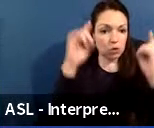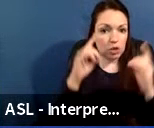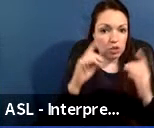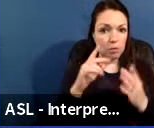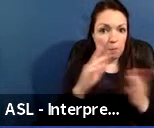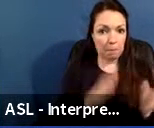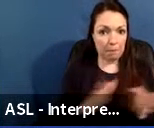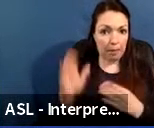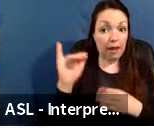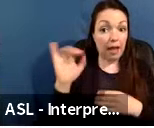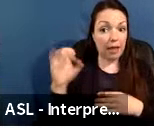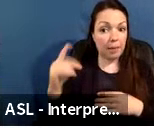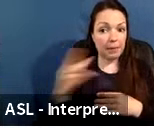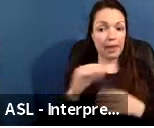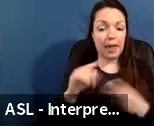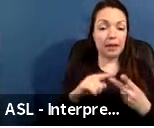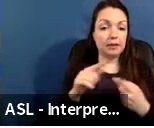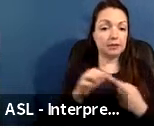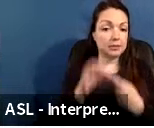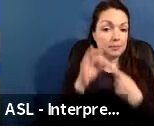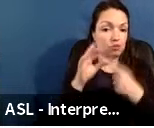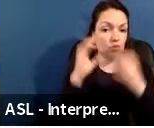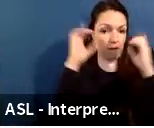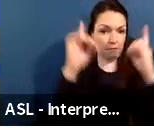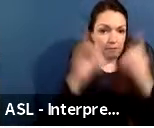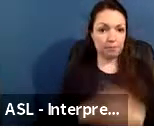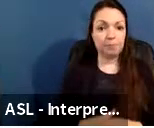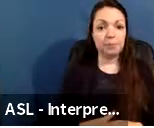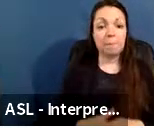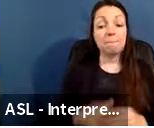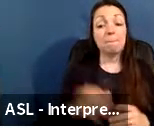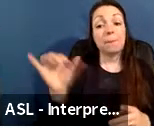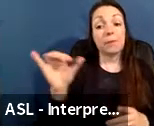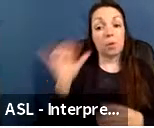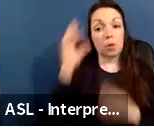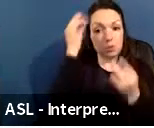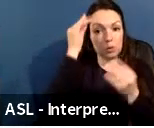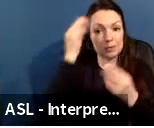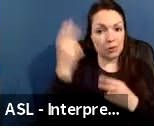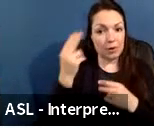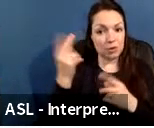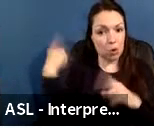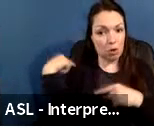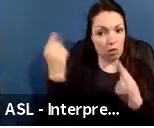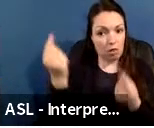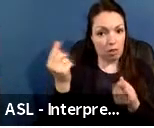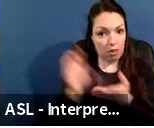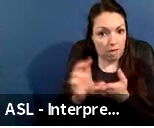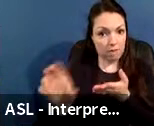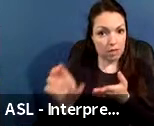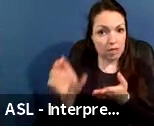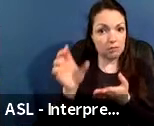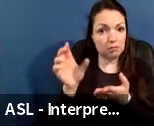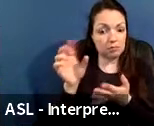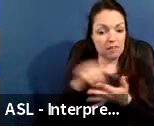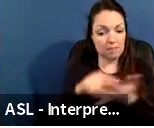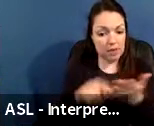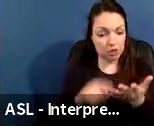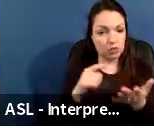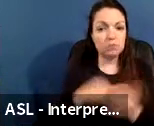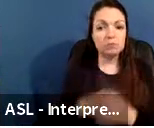education, as well as historical funding factors. And so here we just wanted to highlight for you